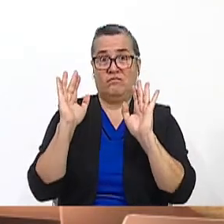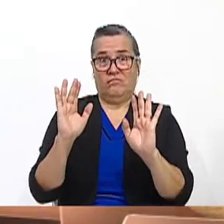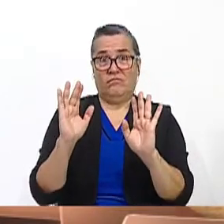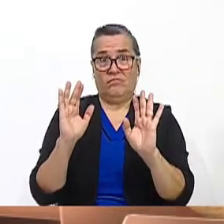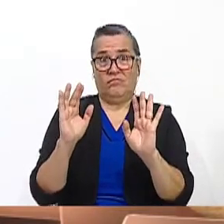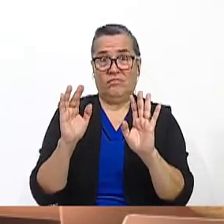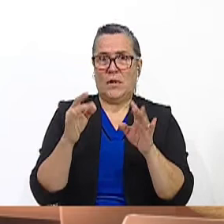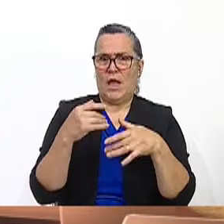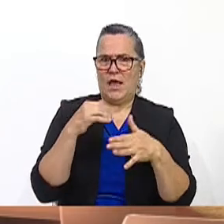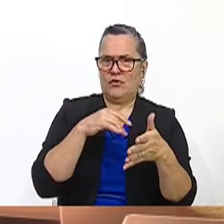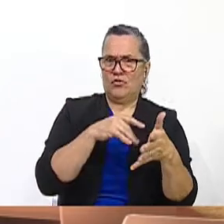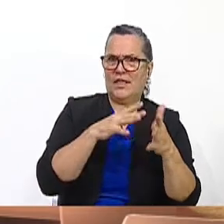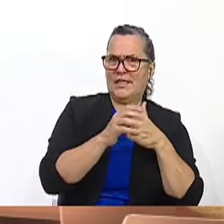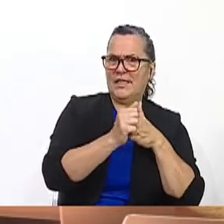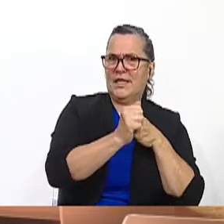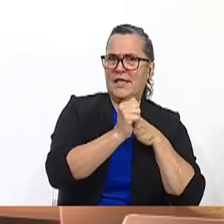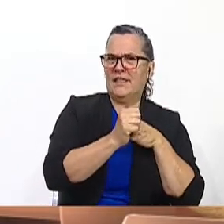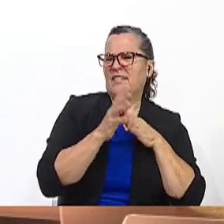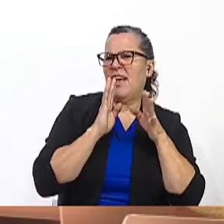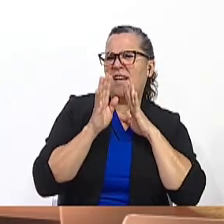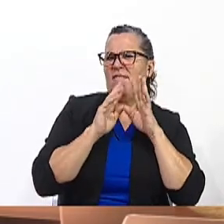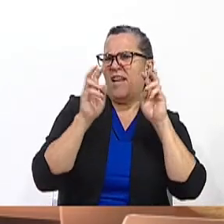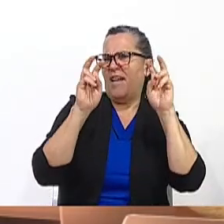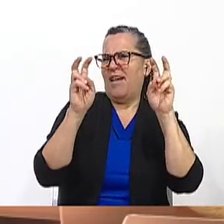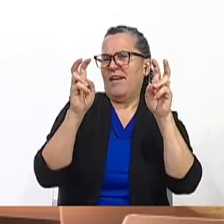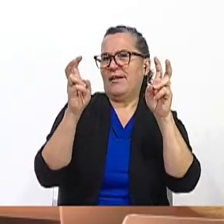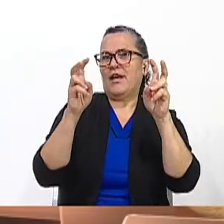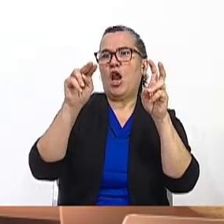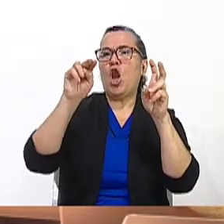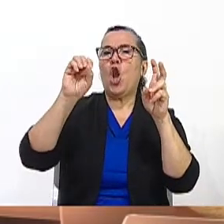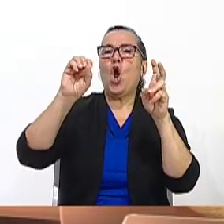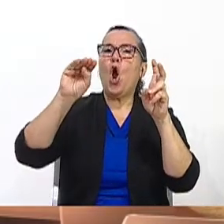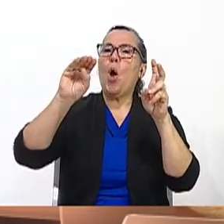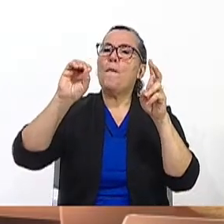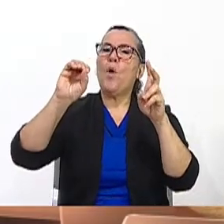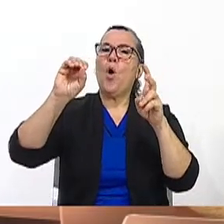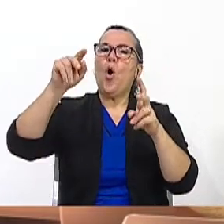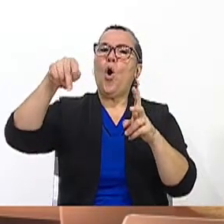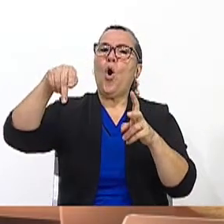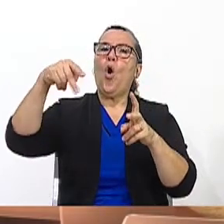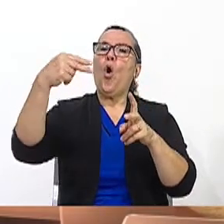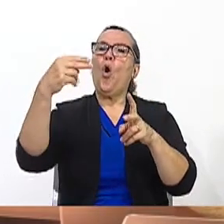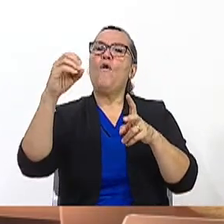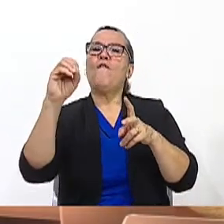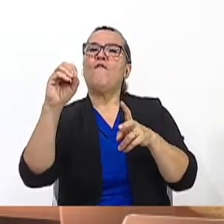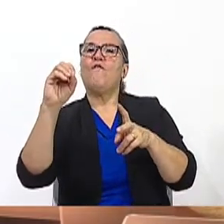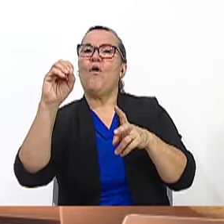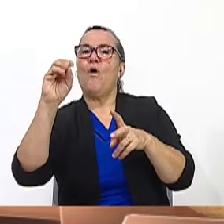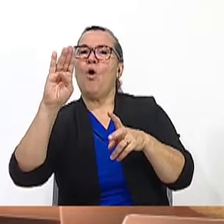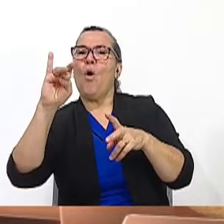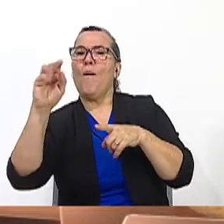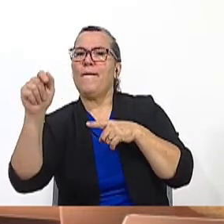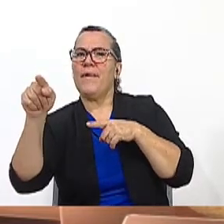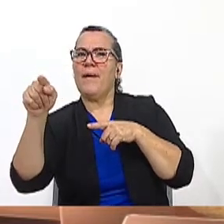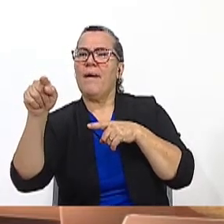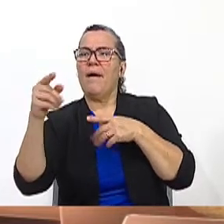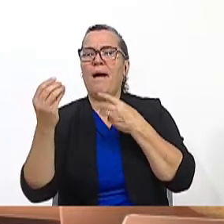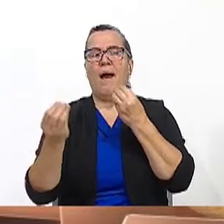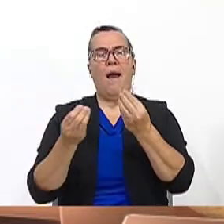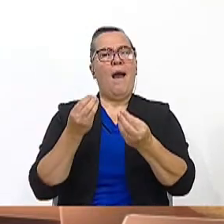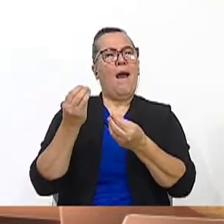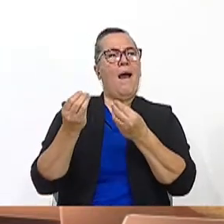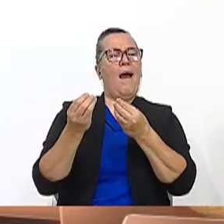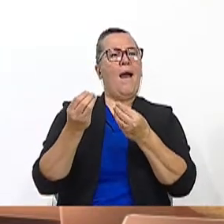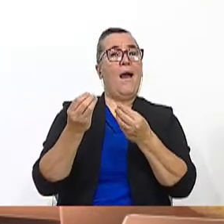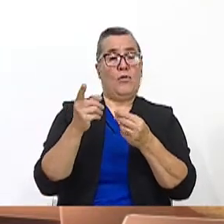For student leaders to talk about nomophobia. Nomophobia. Okay. Very good. So you